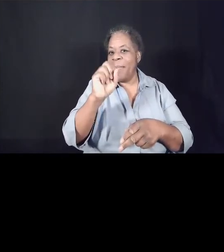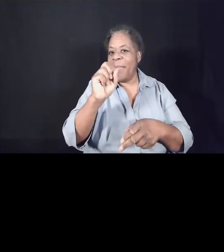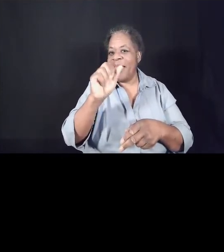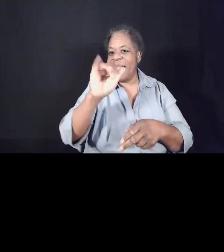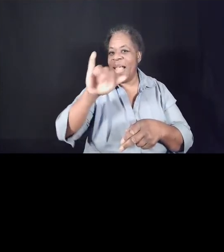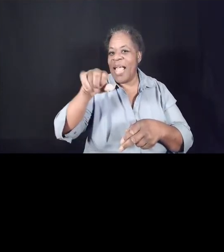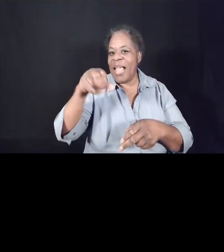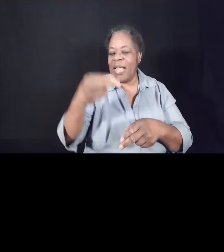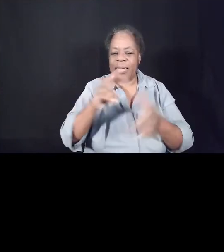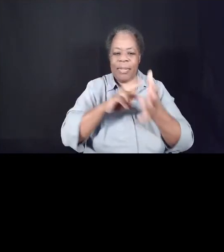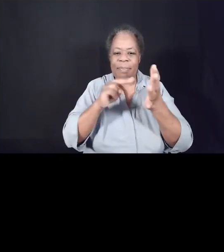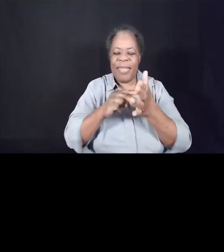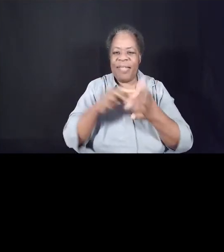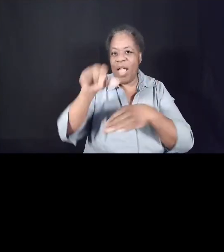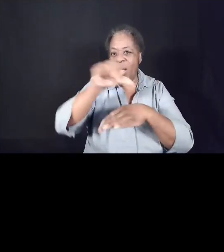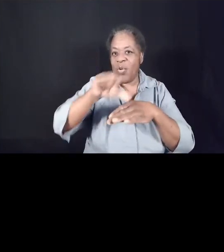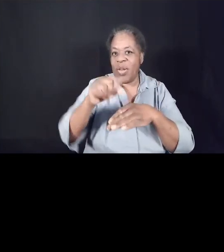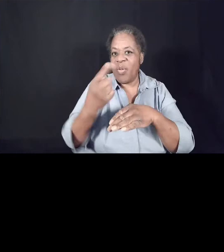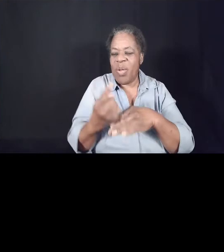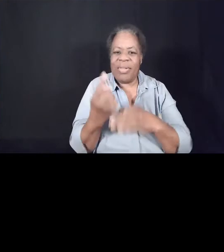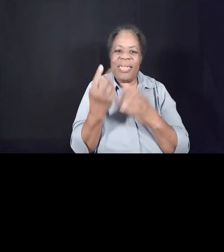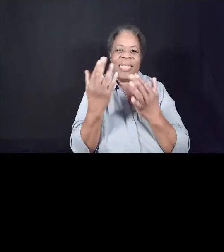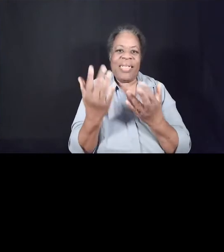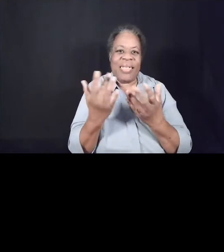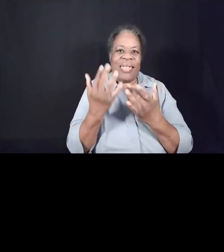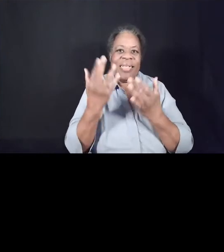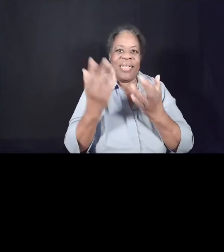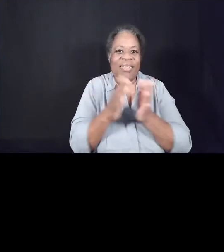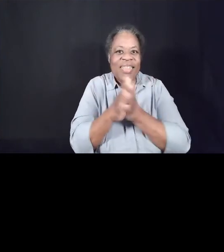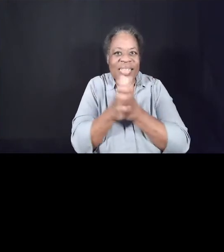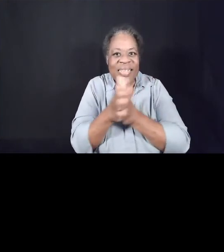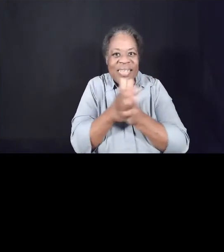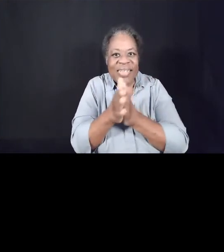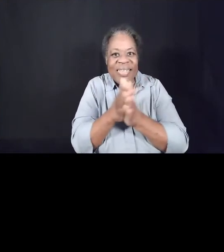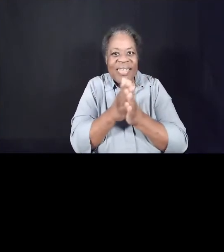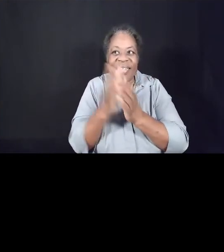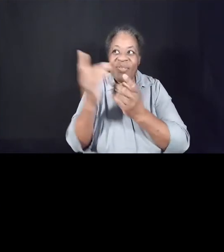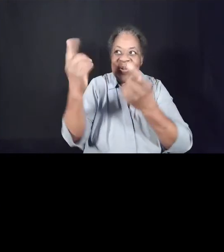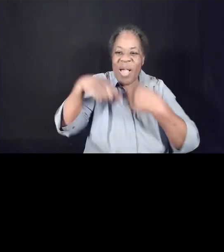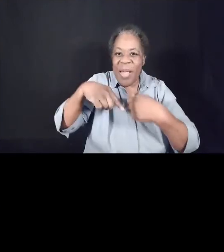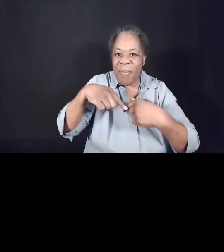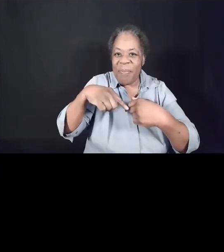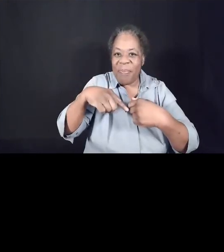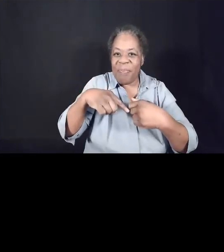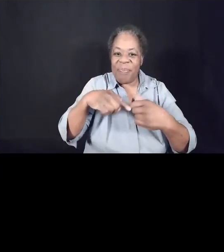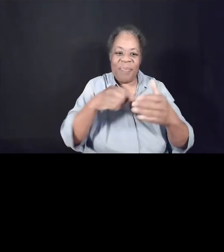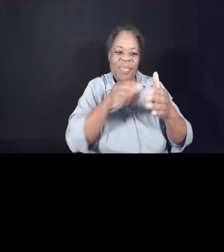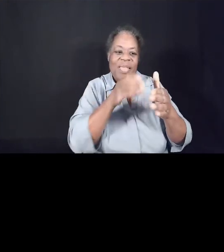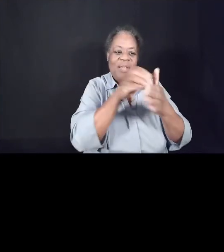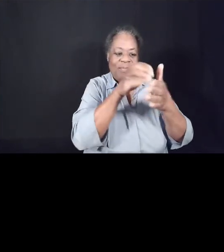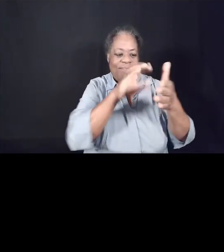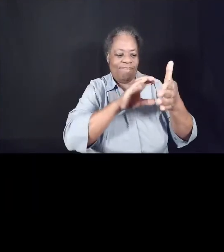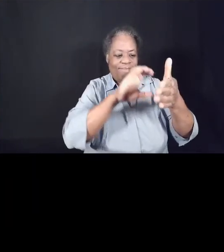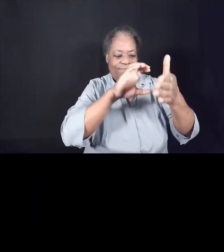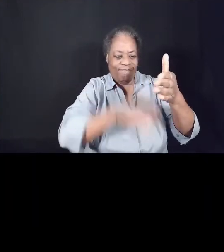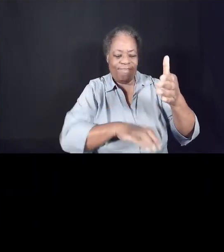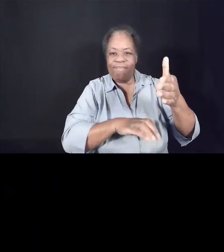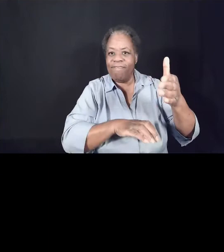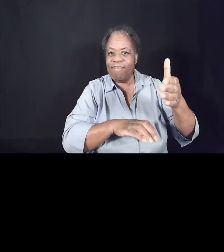And they eagerly awaited his coming. And the next verses tell us what this servant will do.